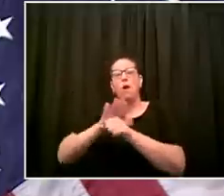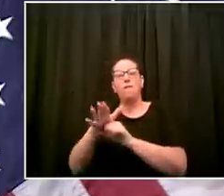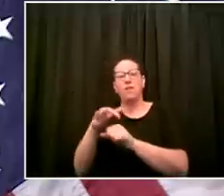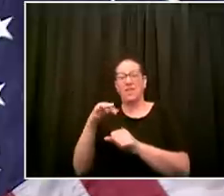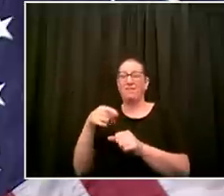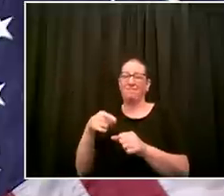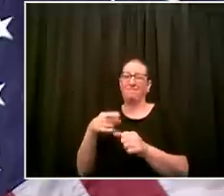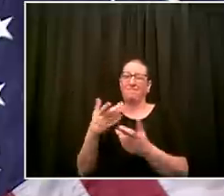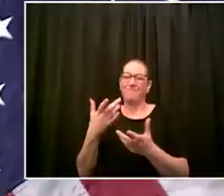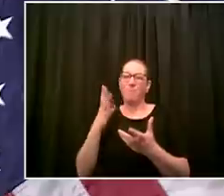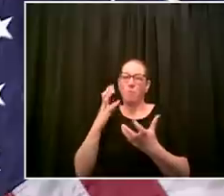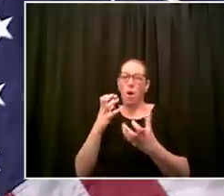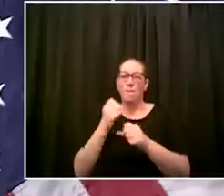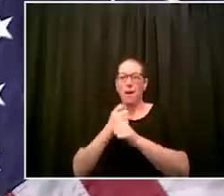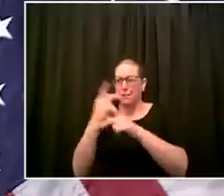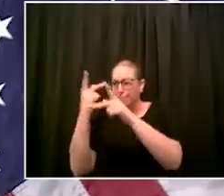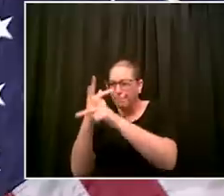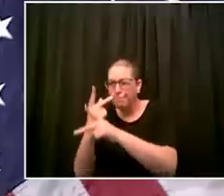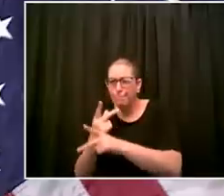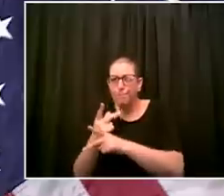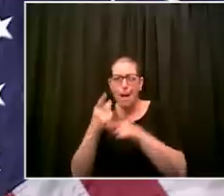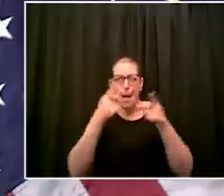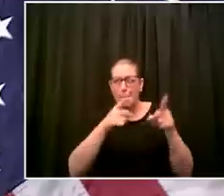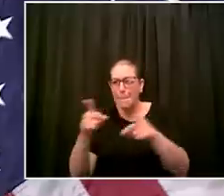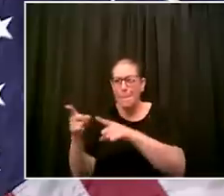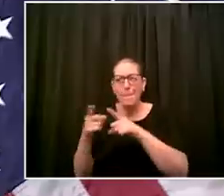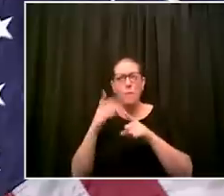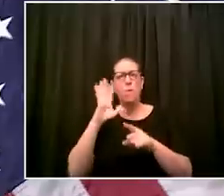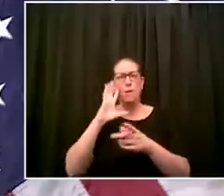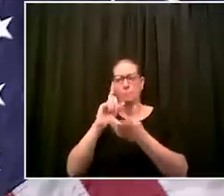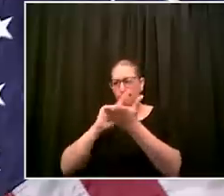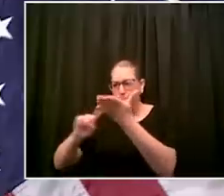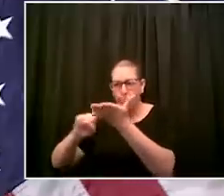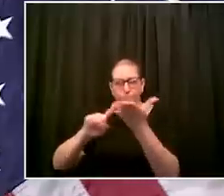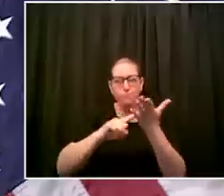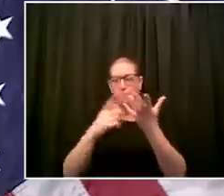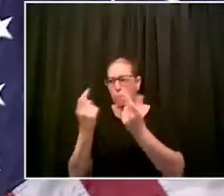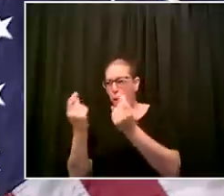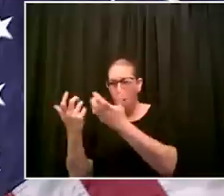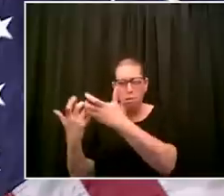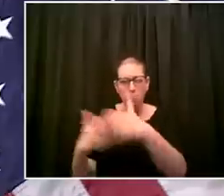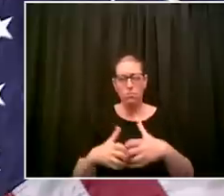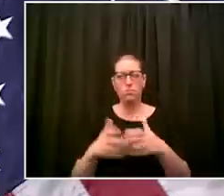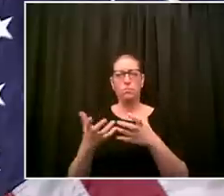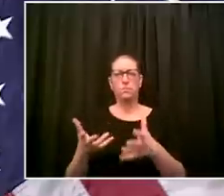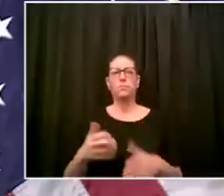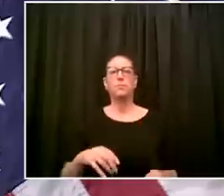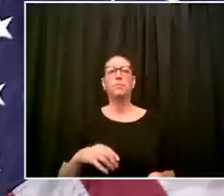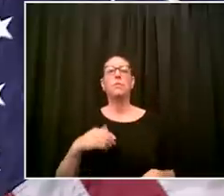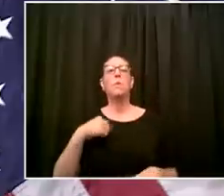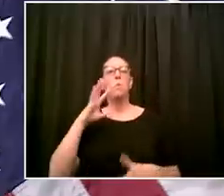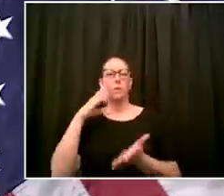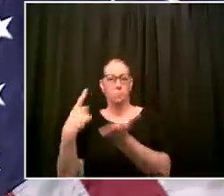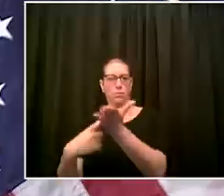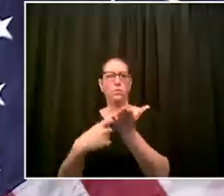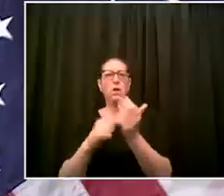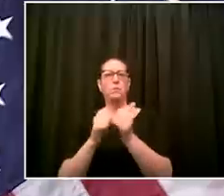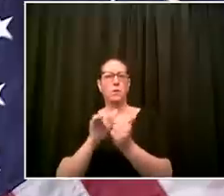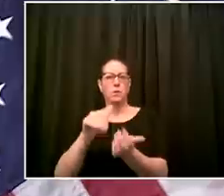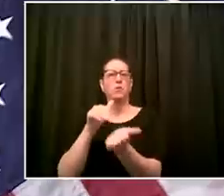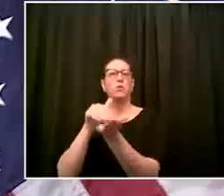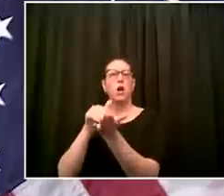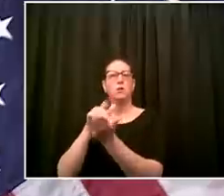you know i've talked to dr katz we are shoulder to shoulder and we want to know exactly what happened so hnh is going to do its own investigation